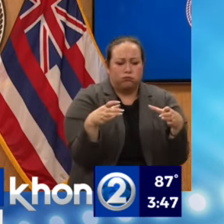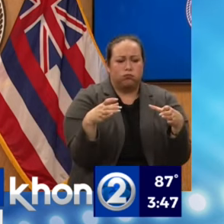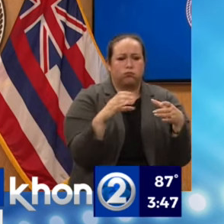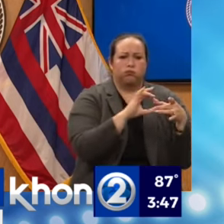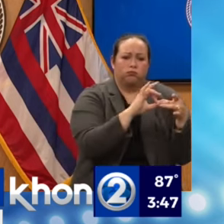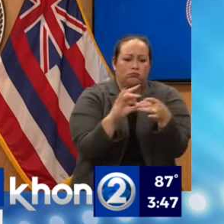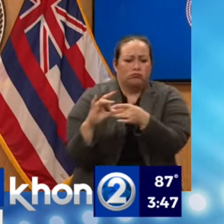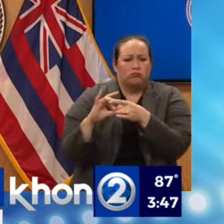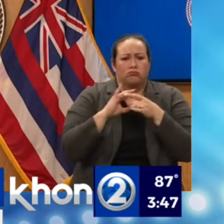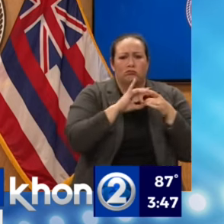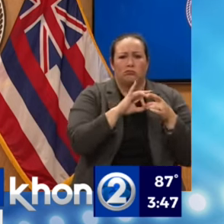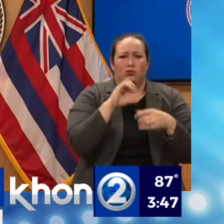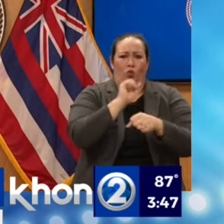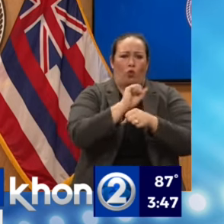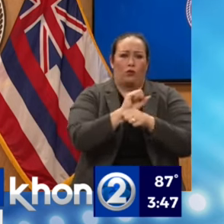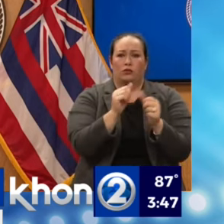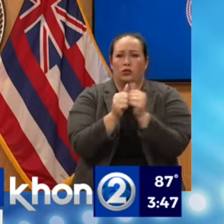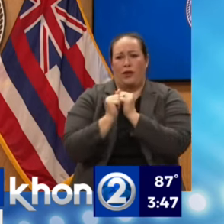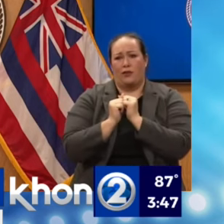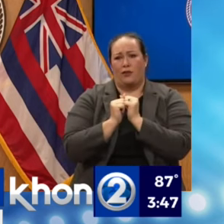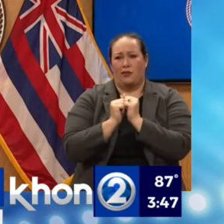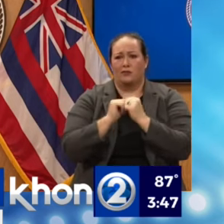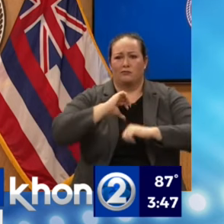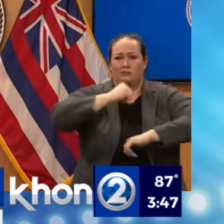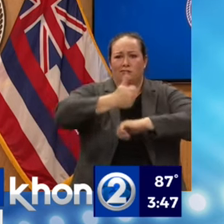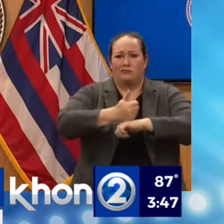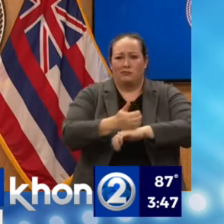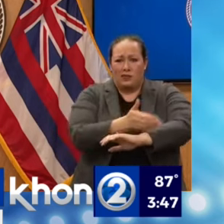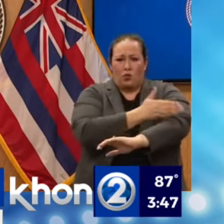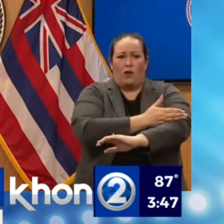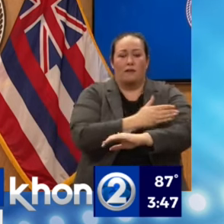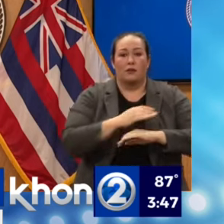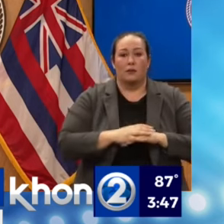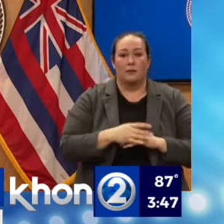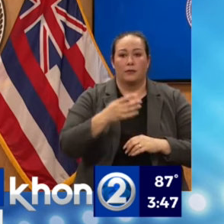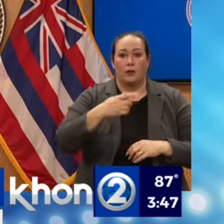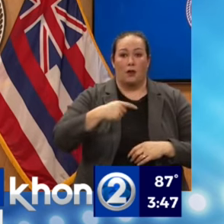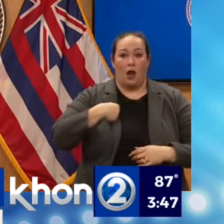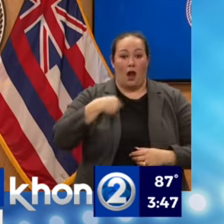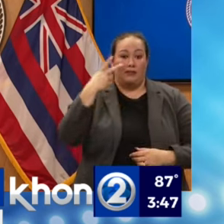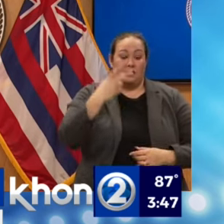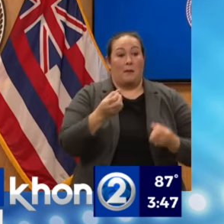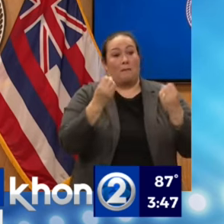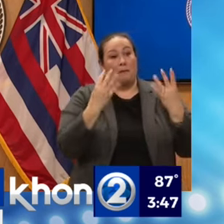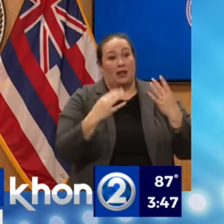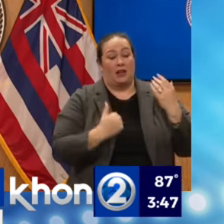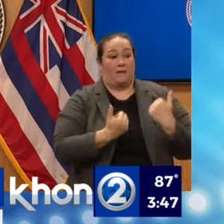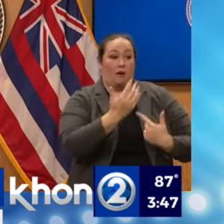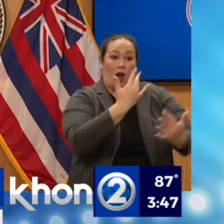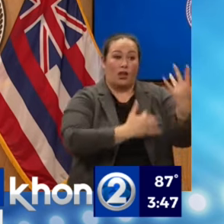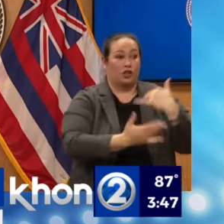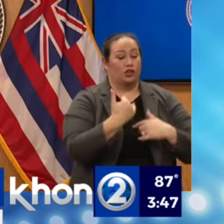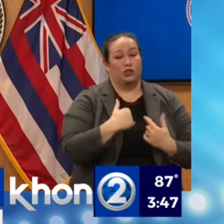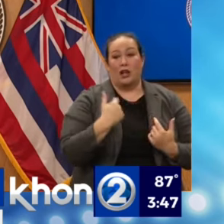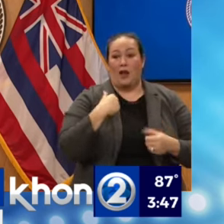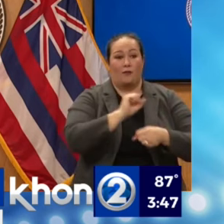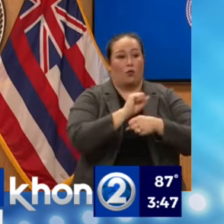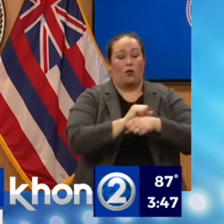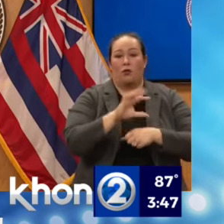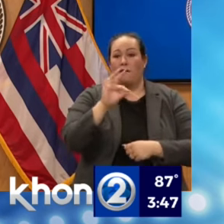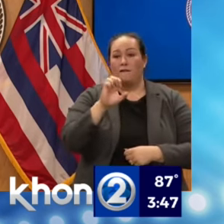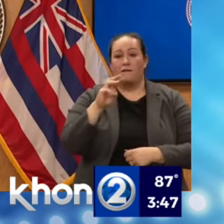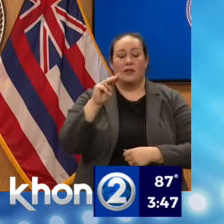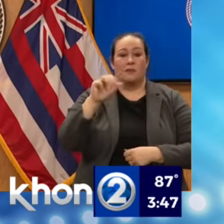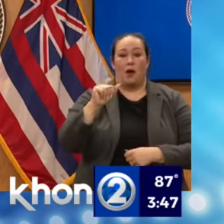recover. The devastation that I saw today is significant. And I've been on many fires in my career. I've been in FEMA for 26 years.